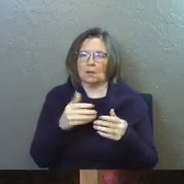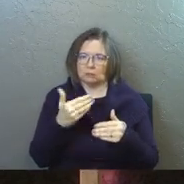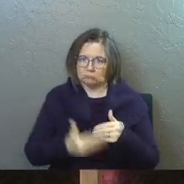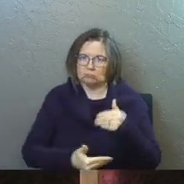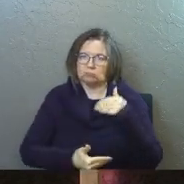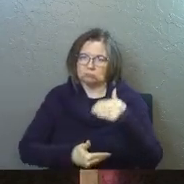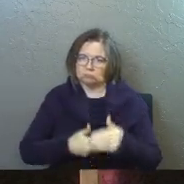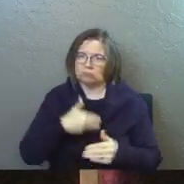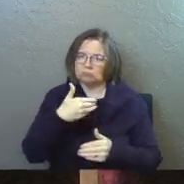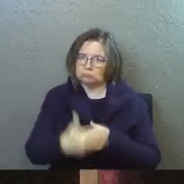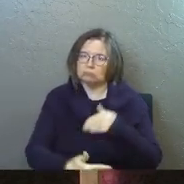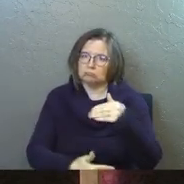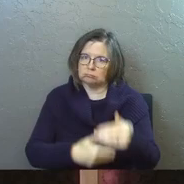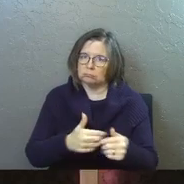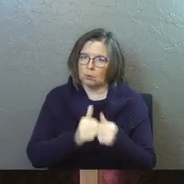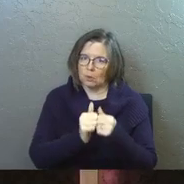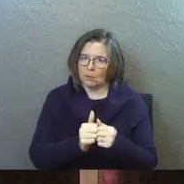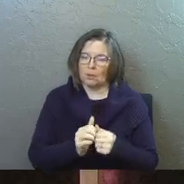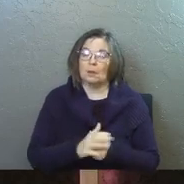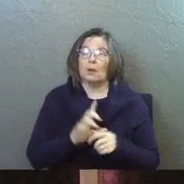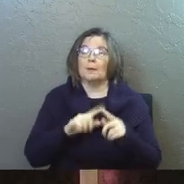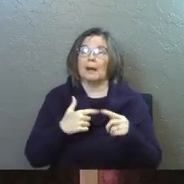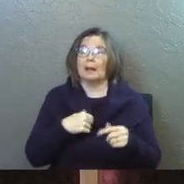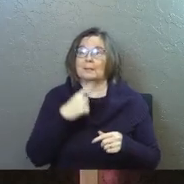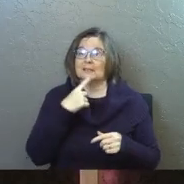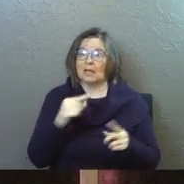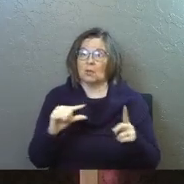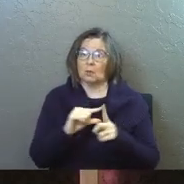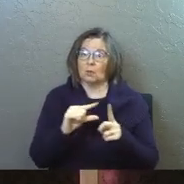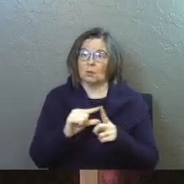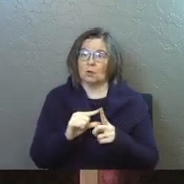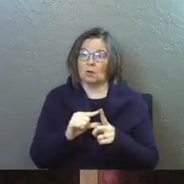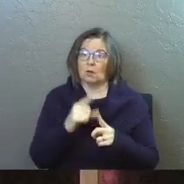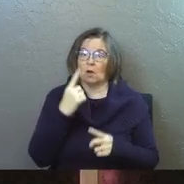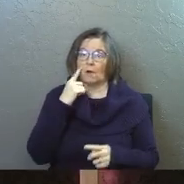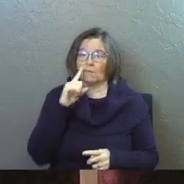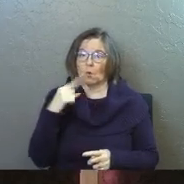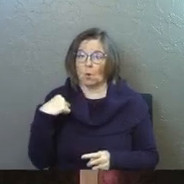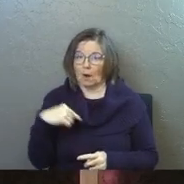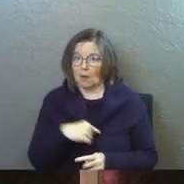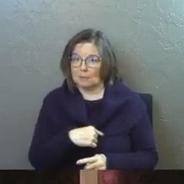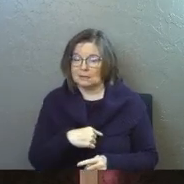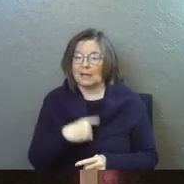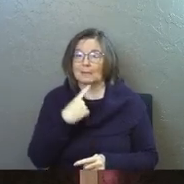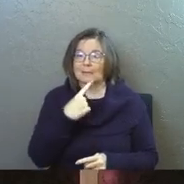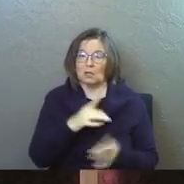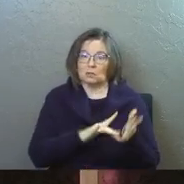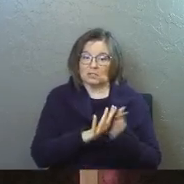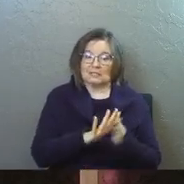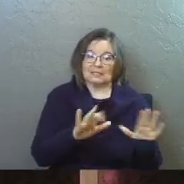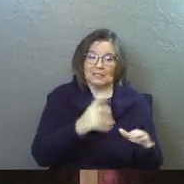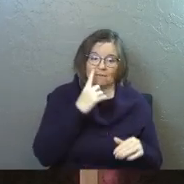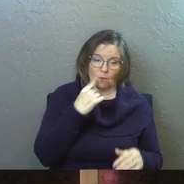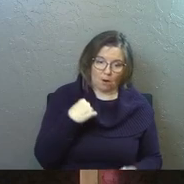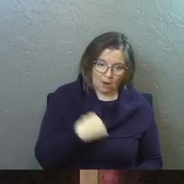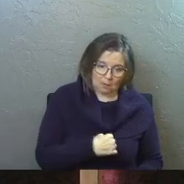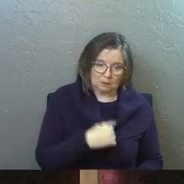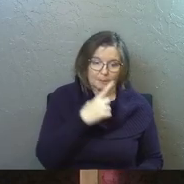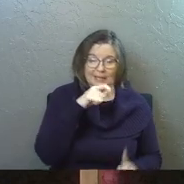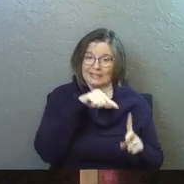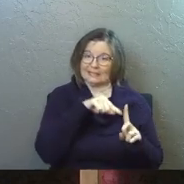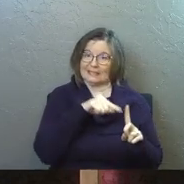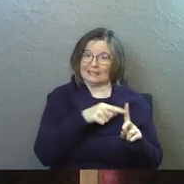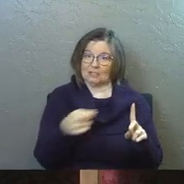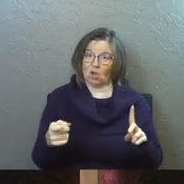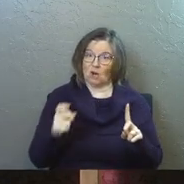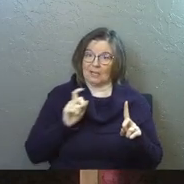rhythm as we walk through this passage together. But I'm going to say the words for us. And then I'm going to tell you what Jesus did for us because he